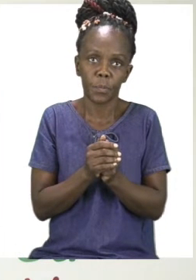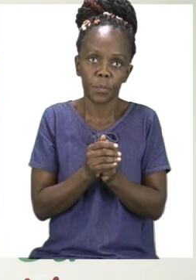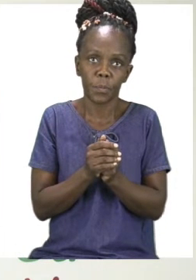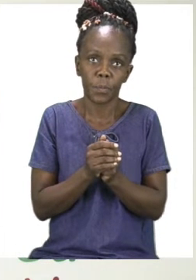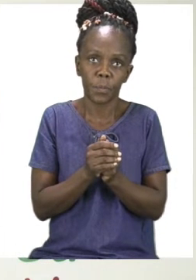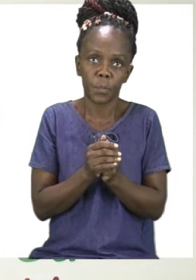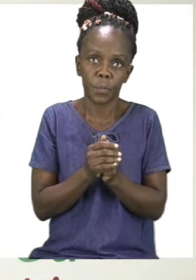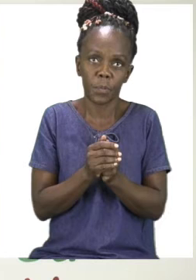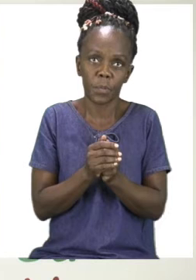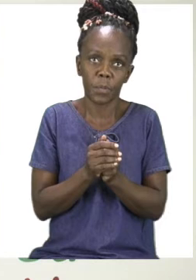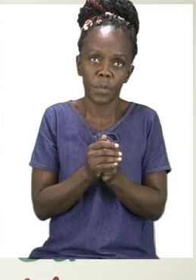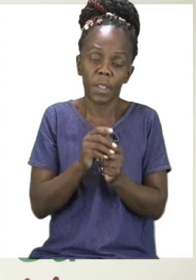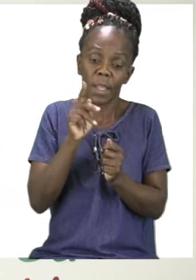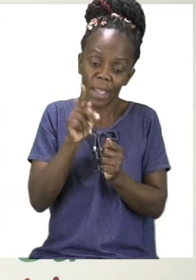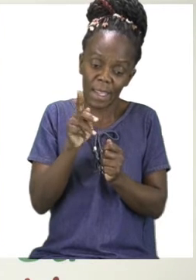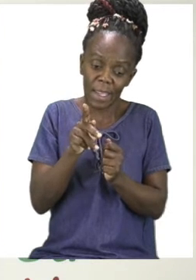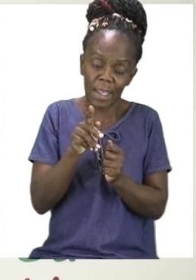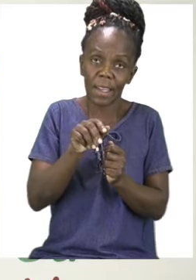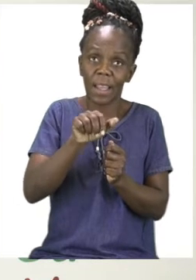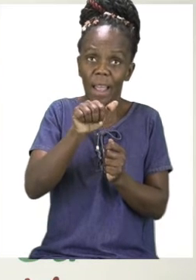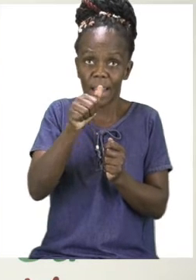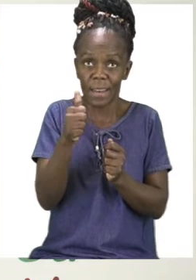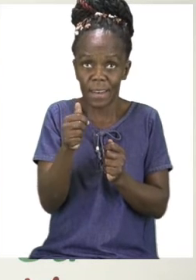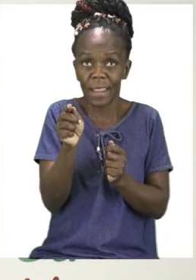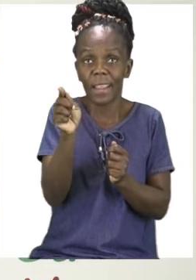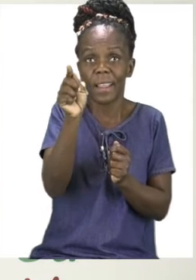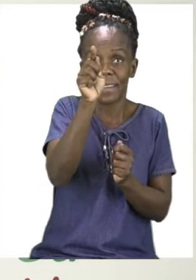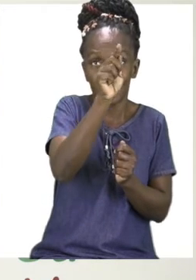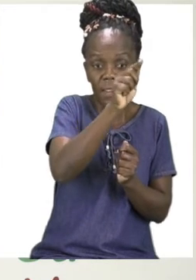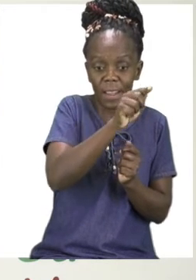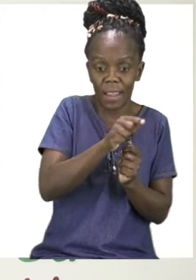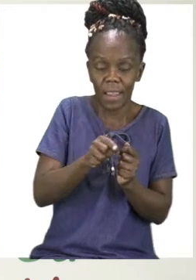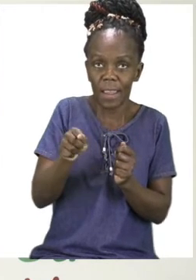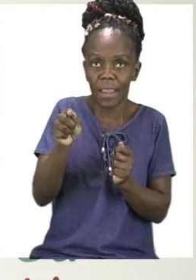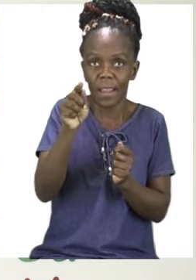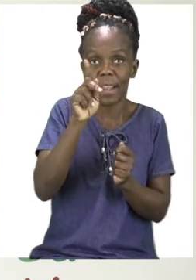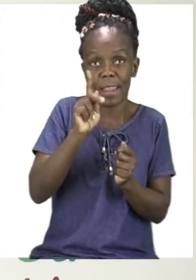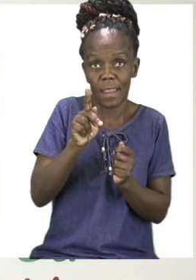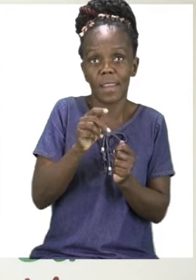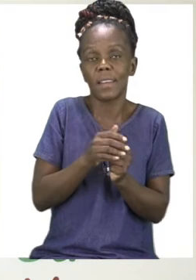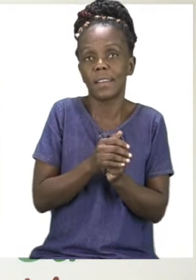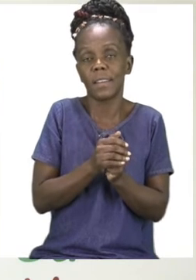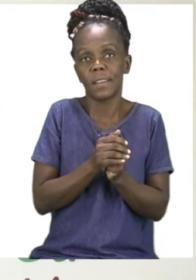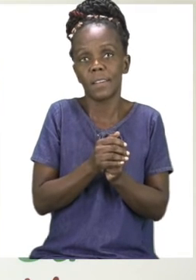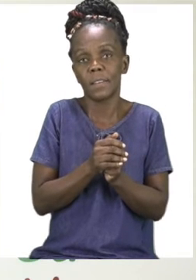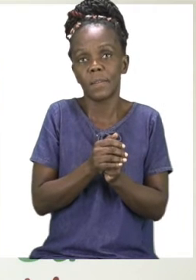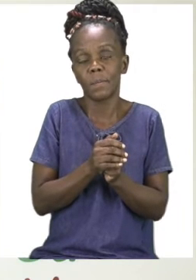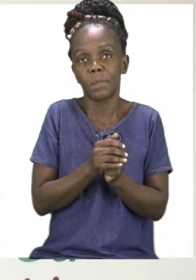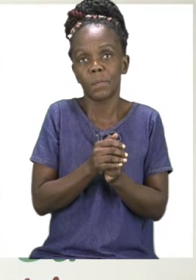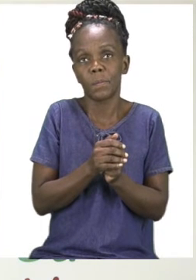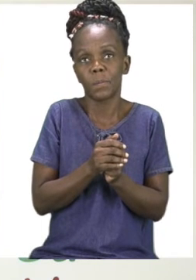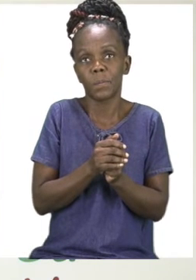circle. So we are going to draw our circle. And that is